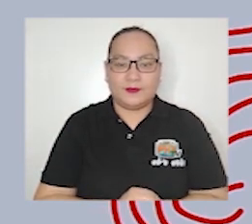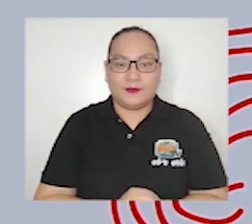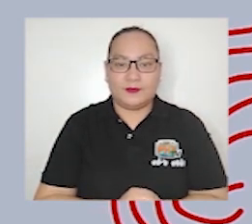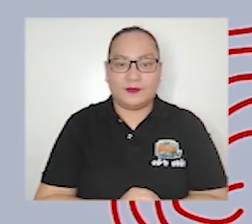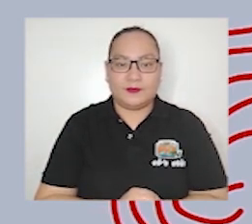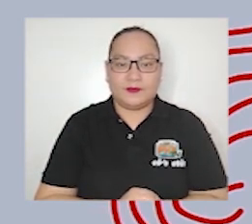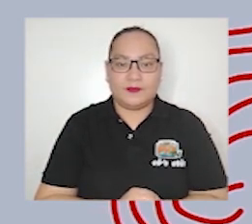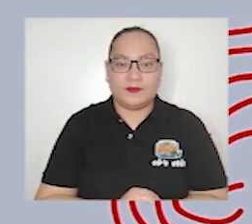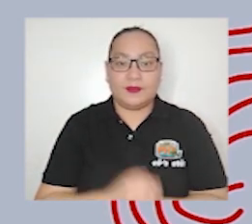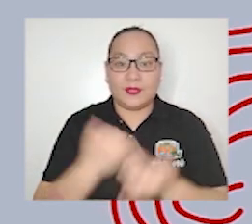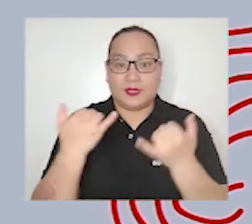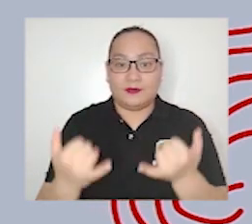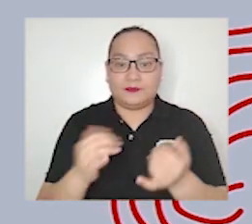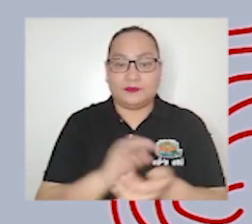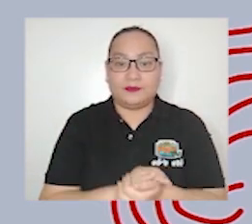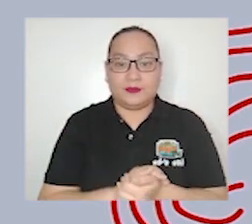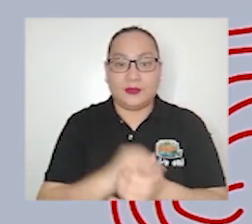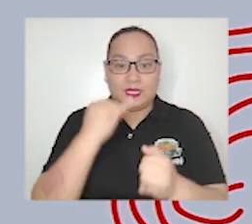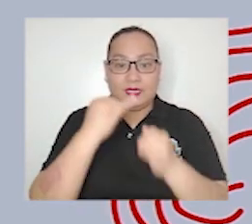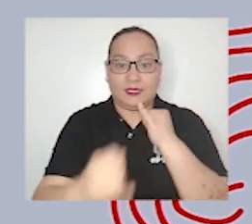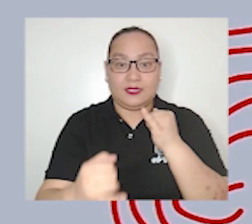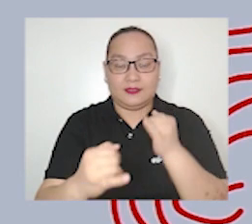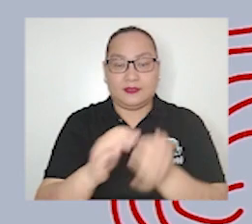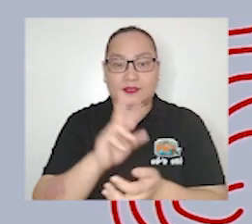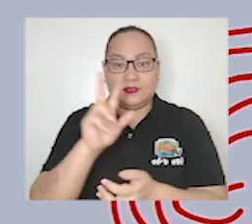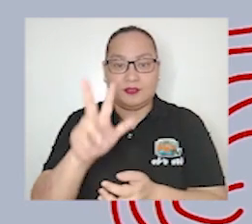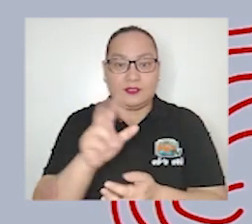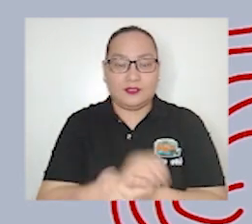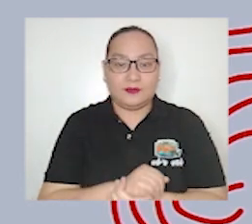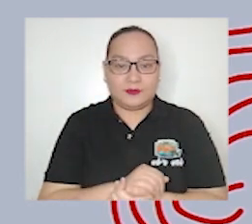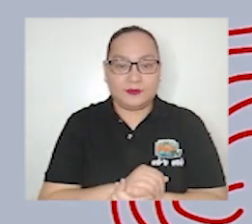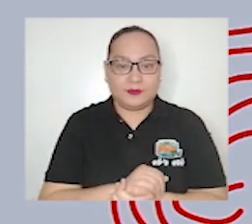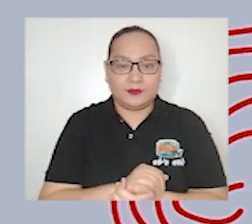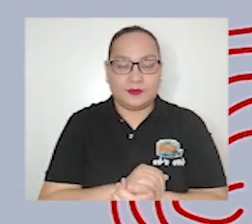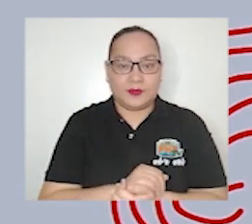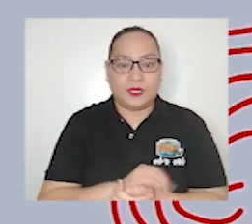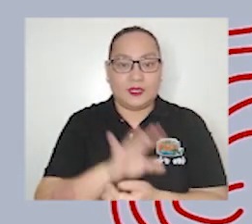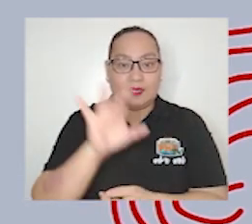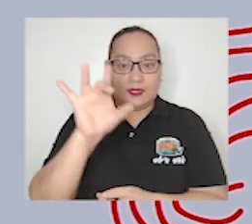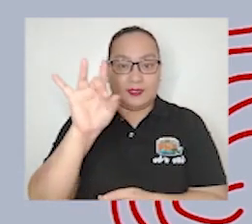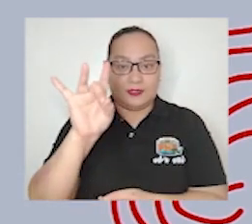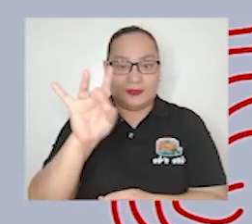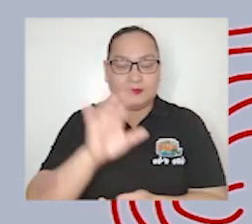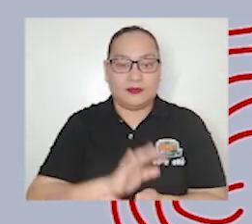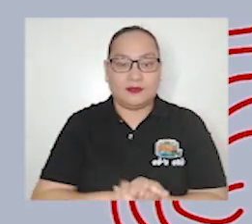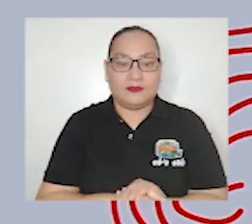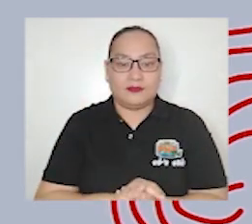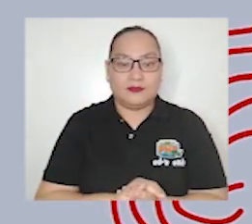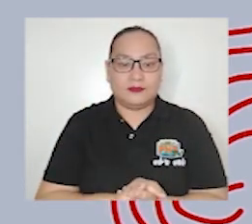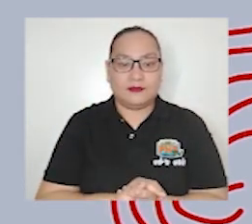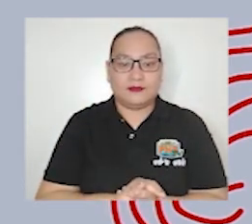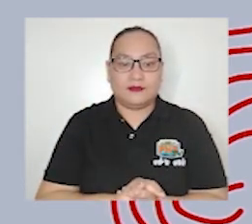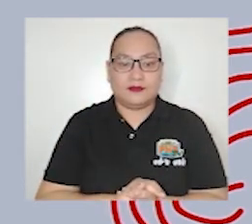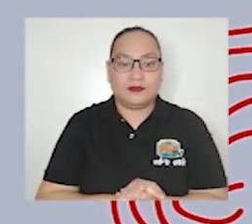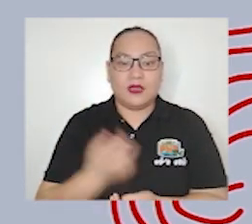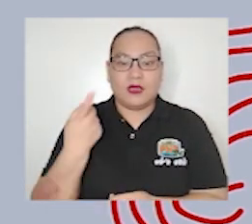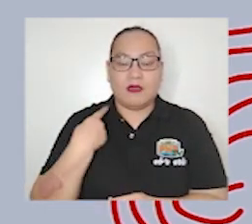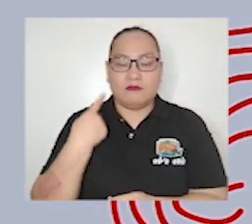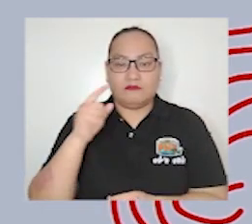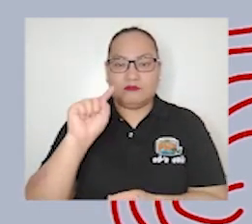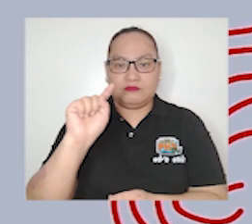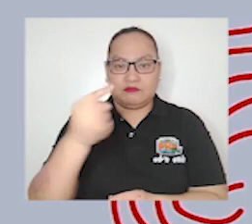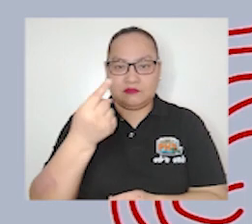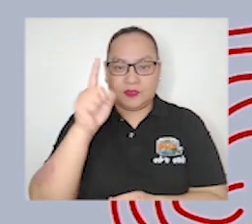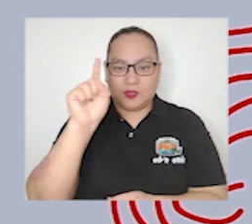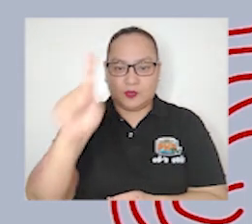we're now down to our last three statements number eight is there is only one